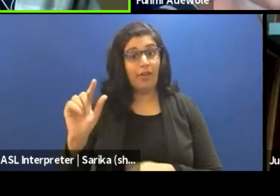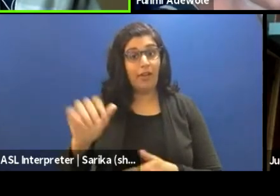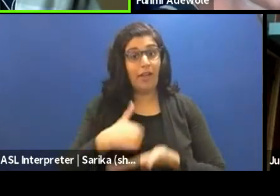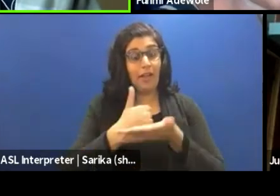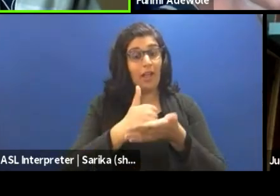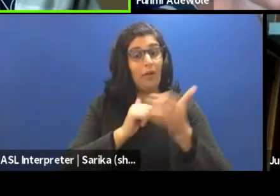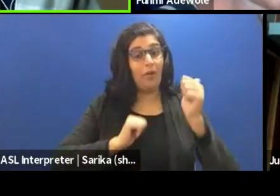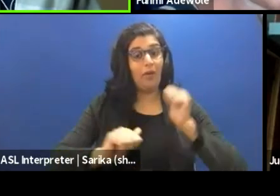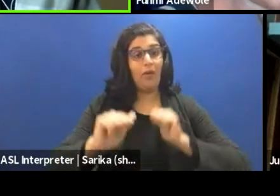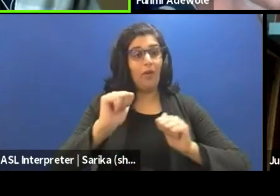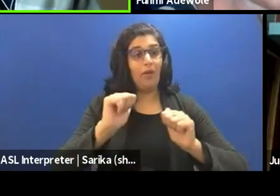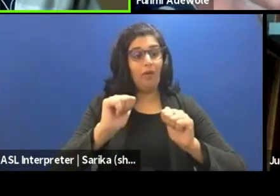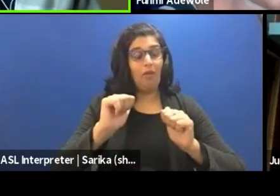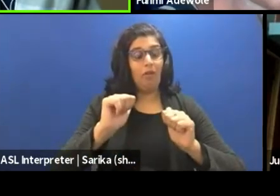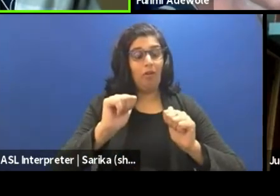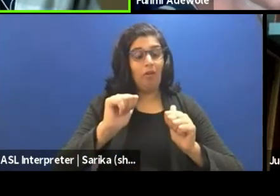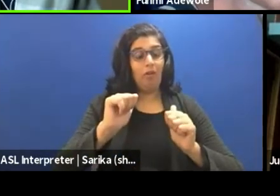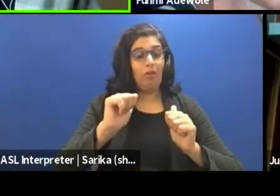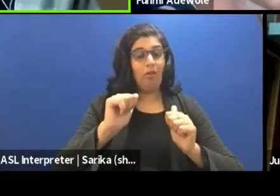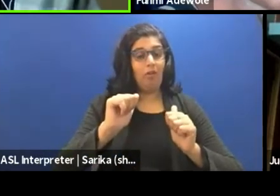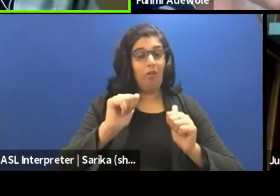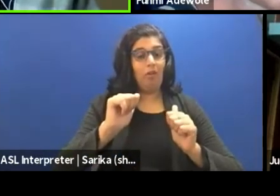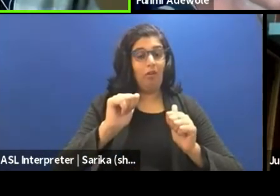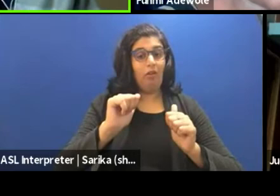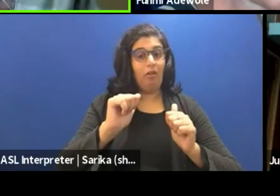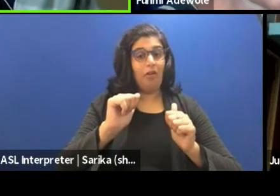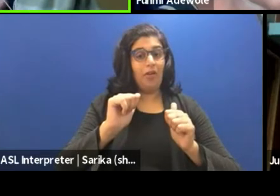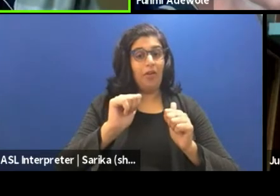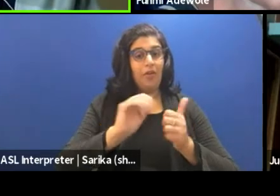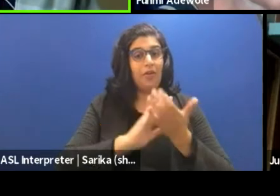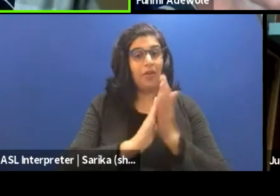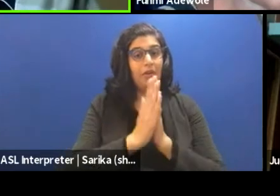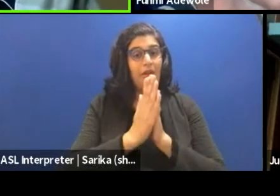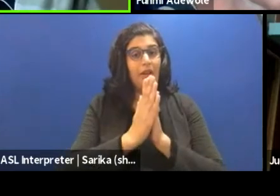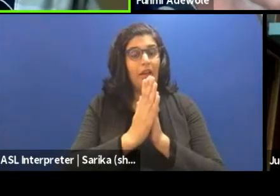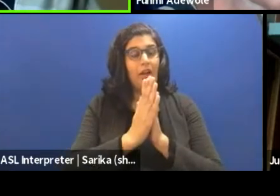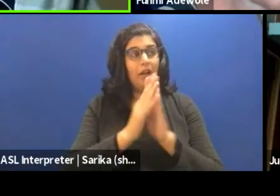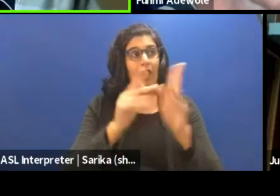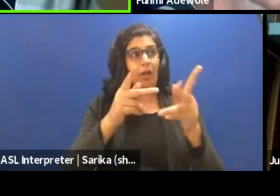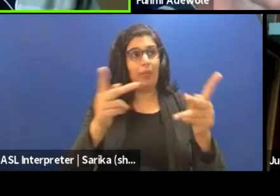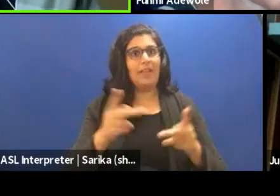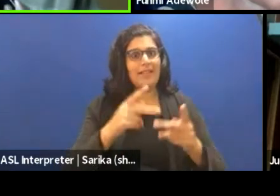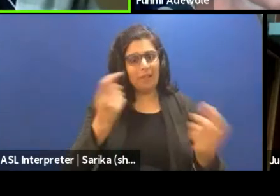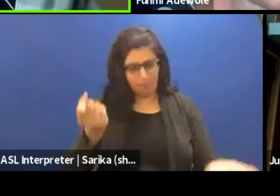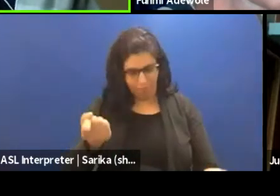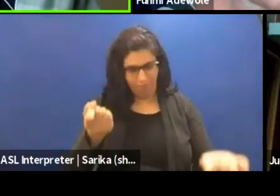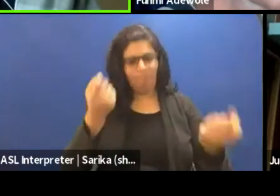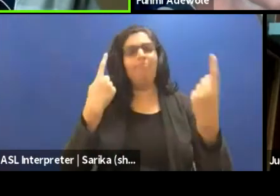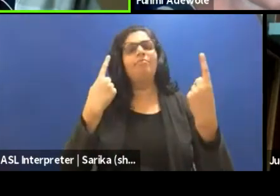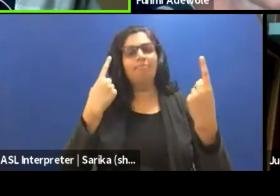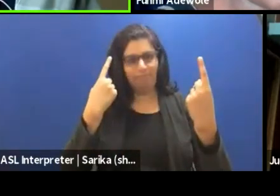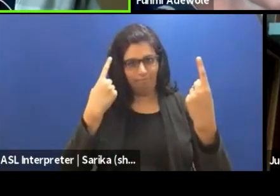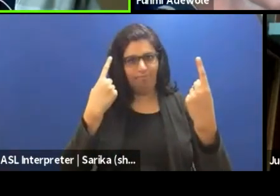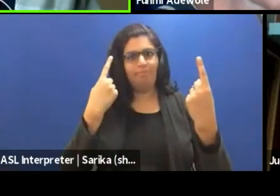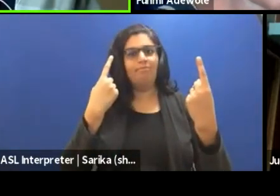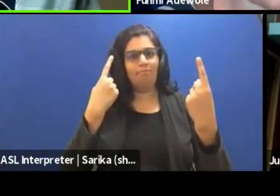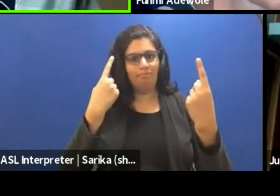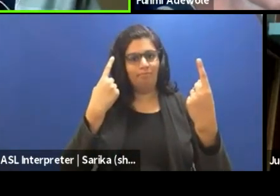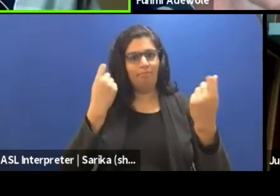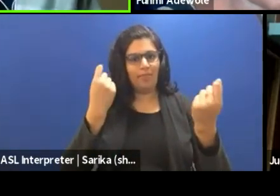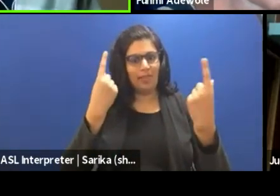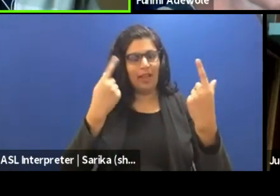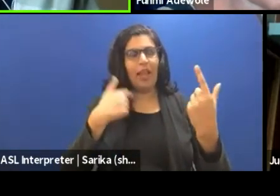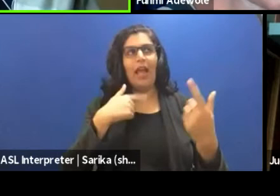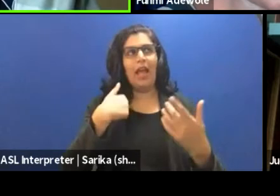to come into a place where I understood it. And I understood what I was trying to